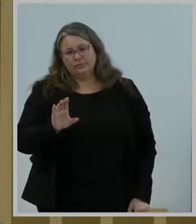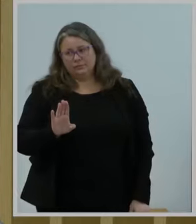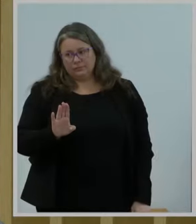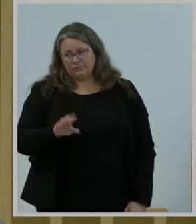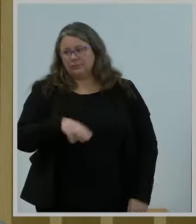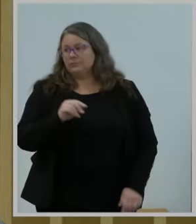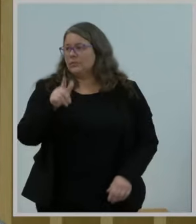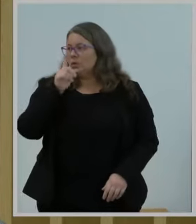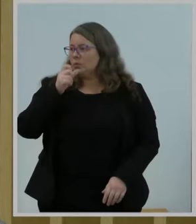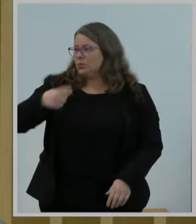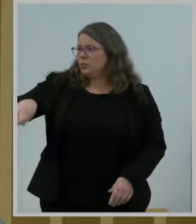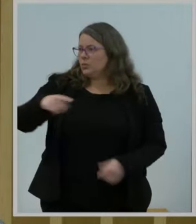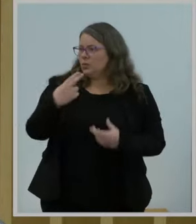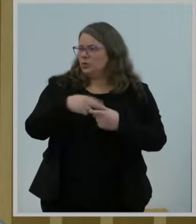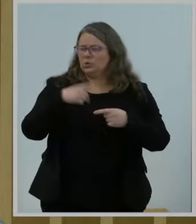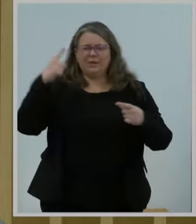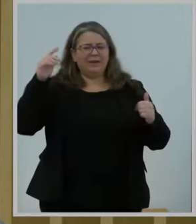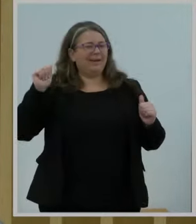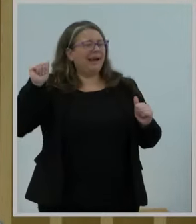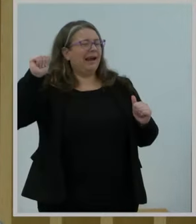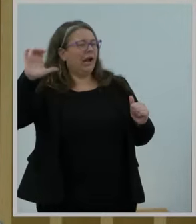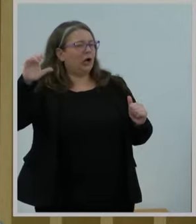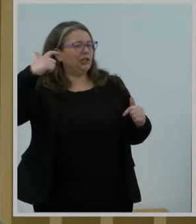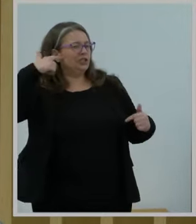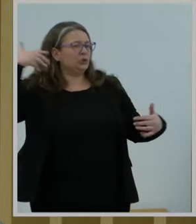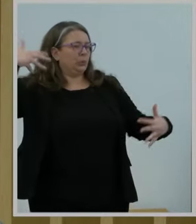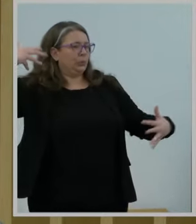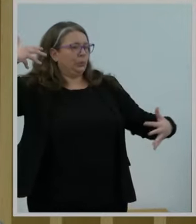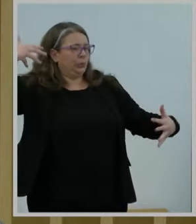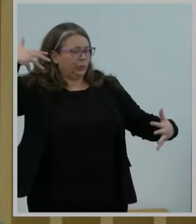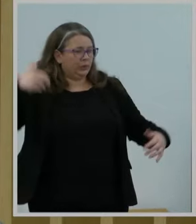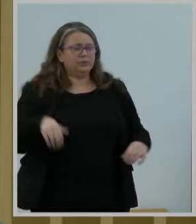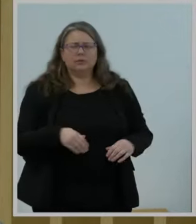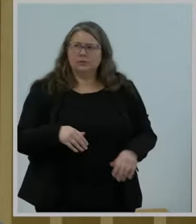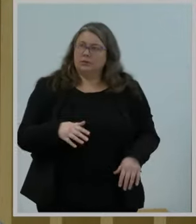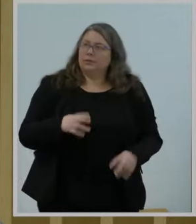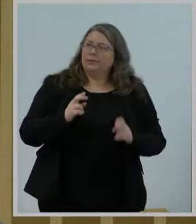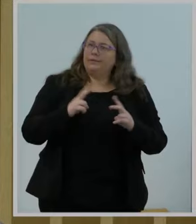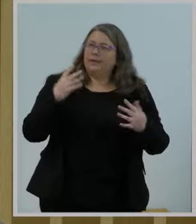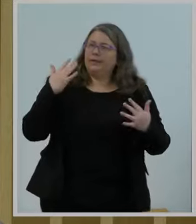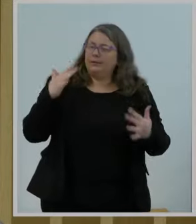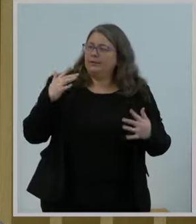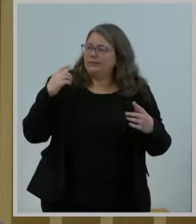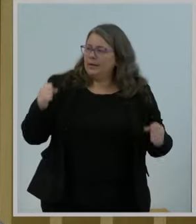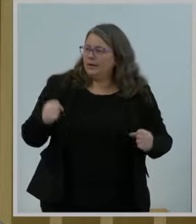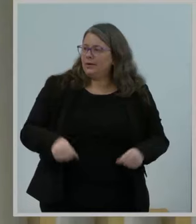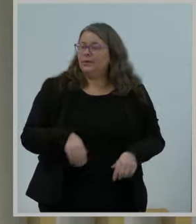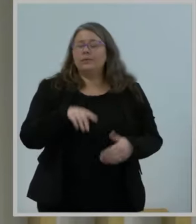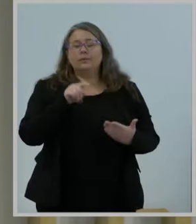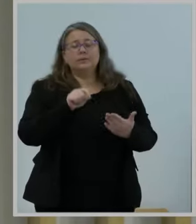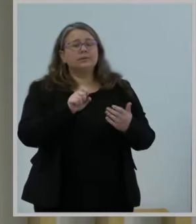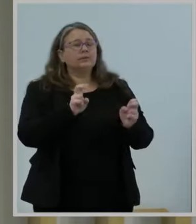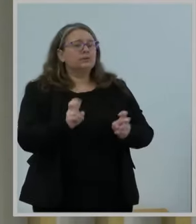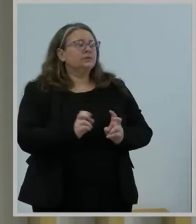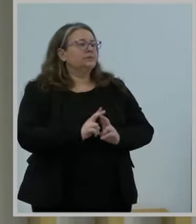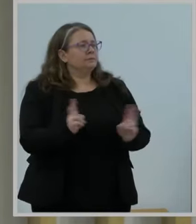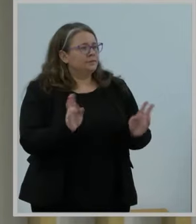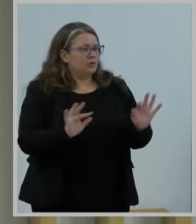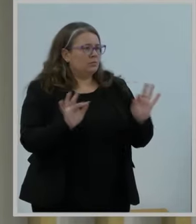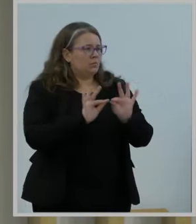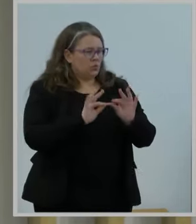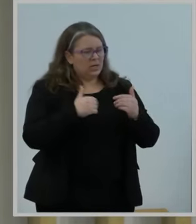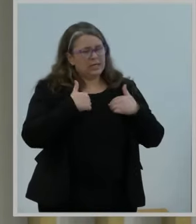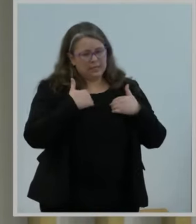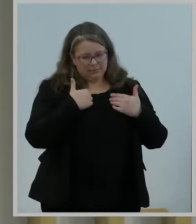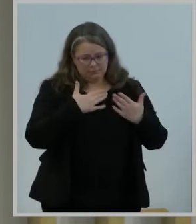That was a really loud air conditioner, by the way. For these important issues, the item has my support. Thank you. Commissioner